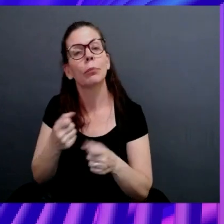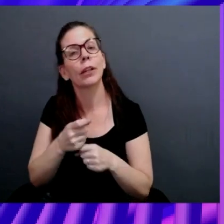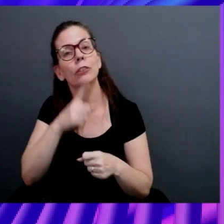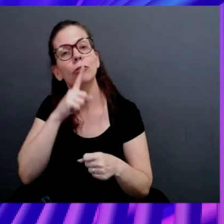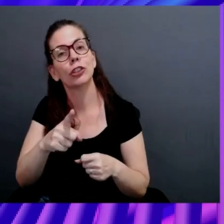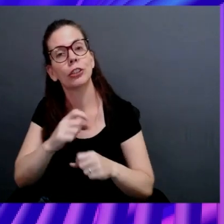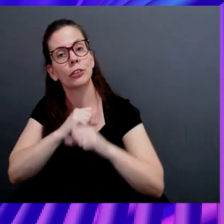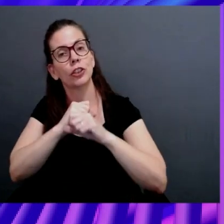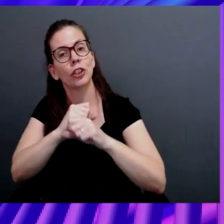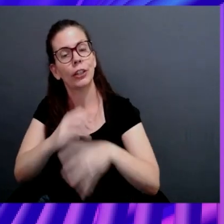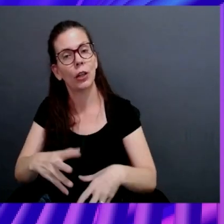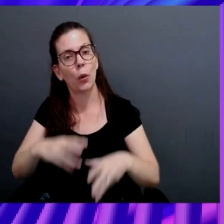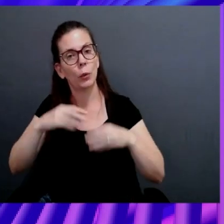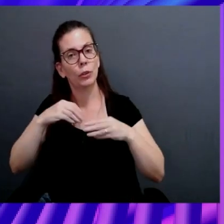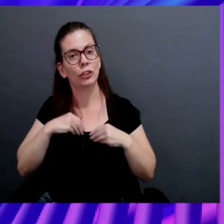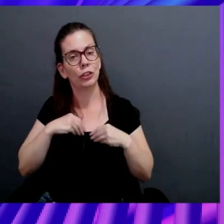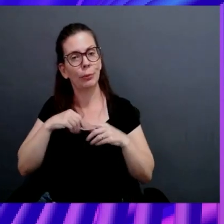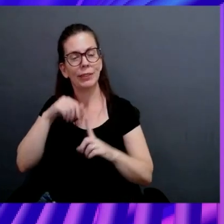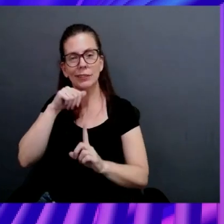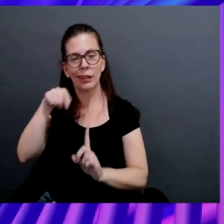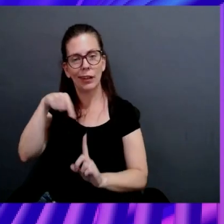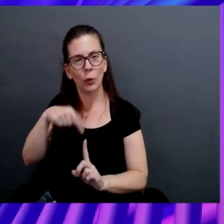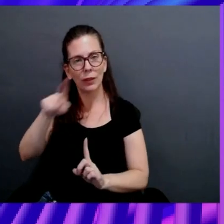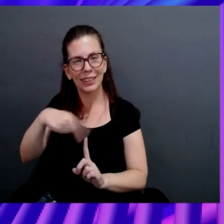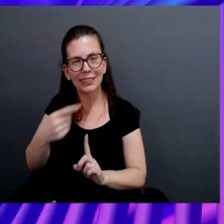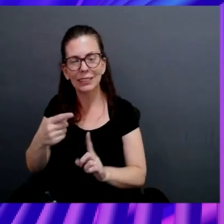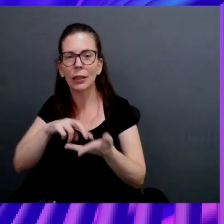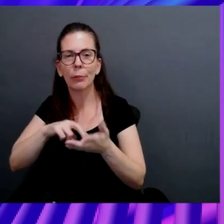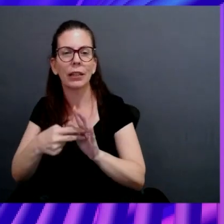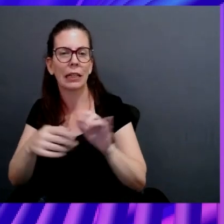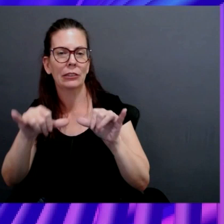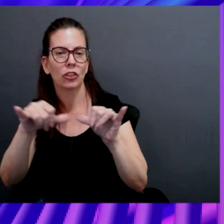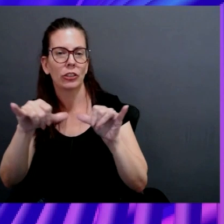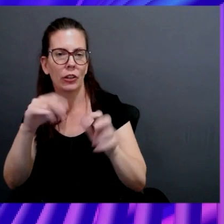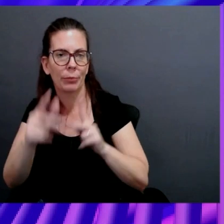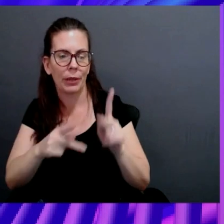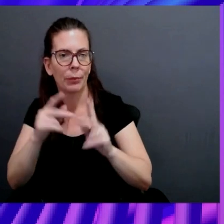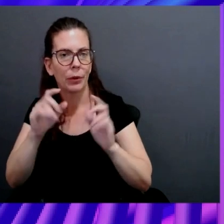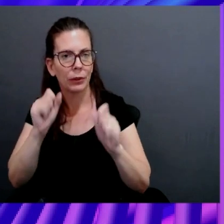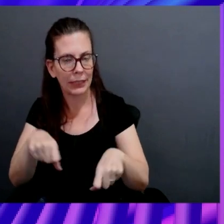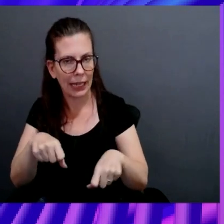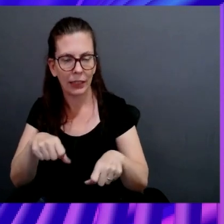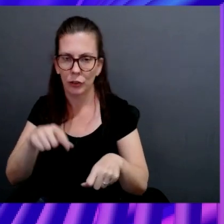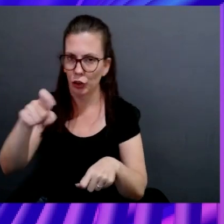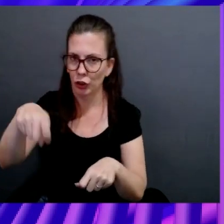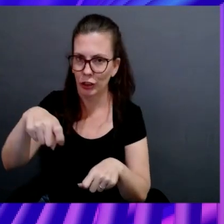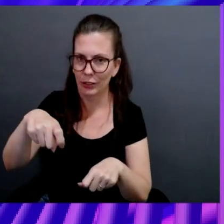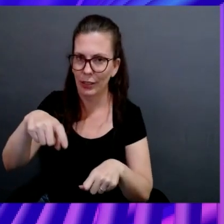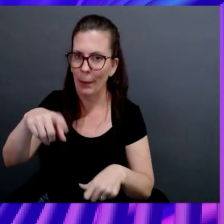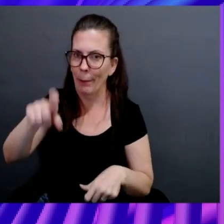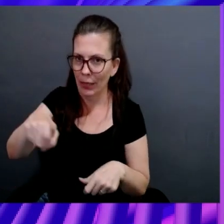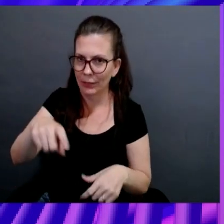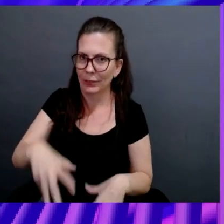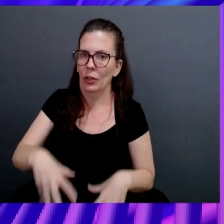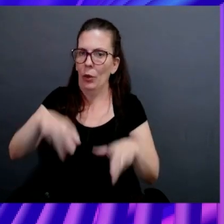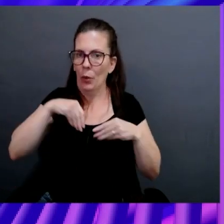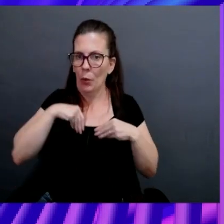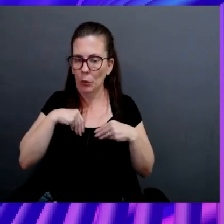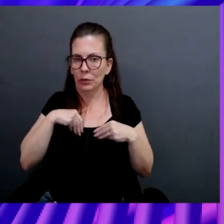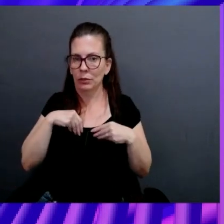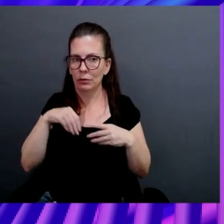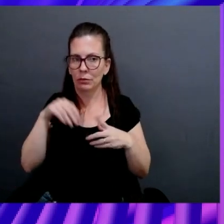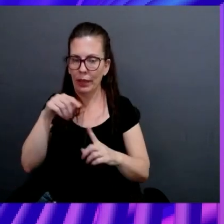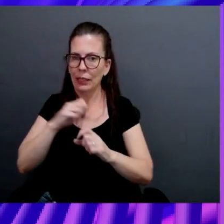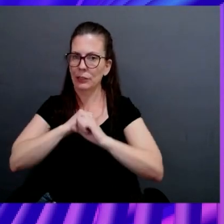democratized in the sense that, like, engineering folks can take, can and should and must take ownership of security. And part of this is kind of